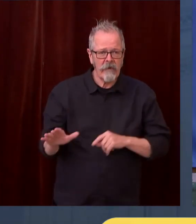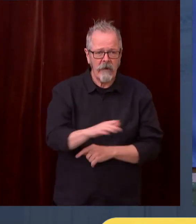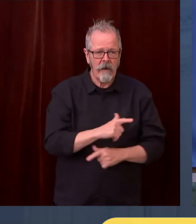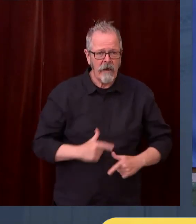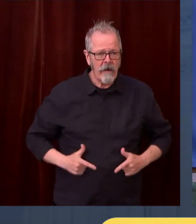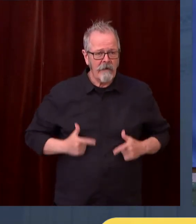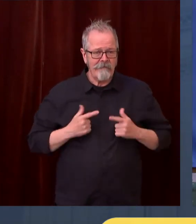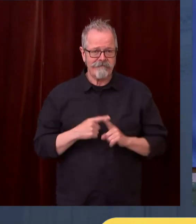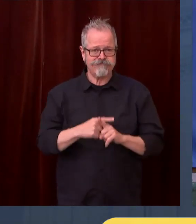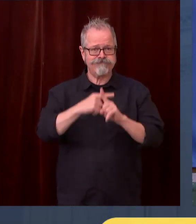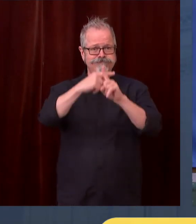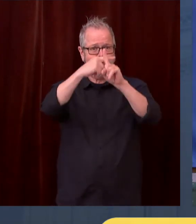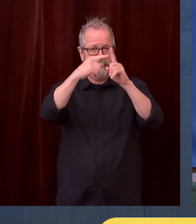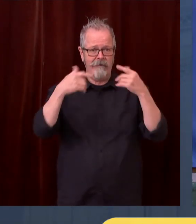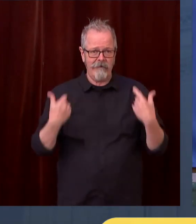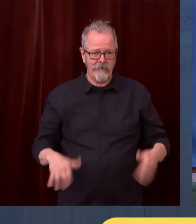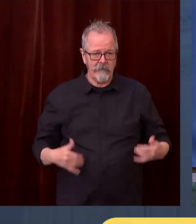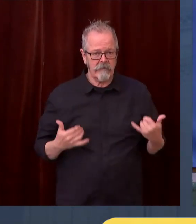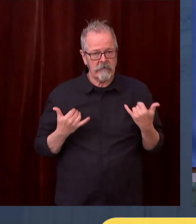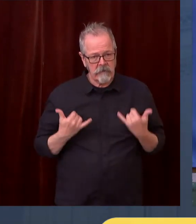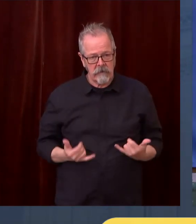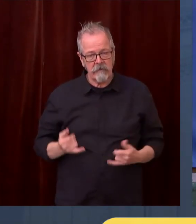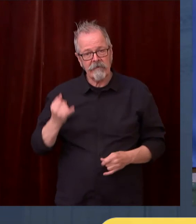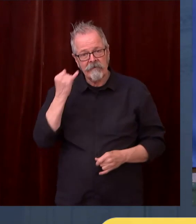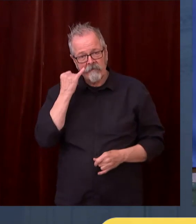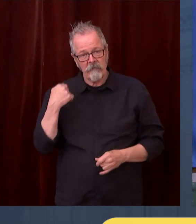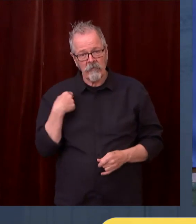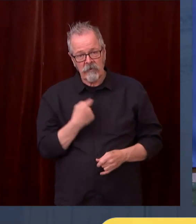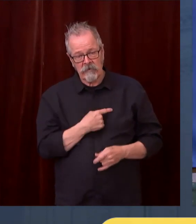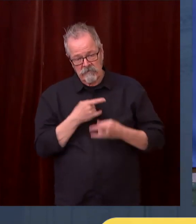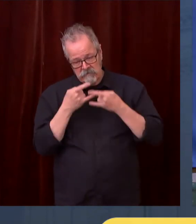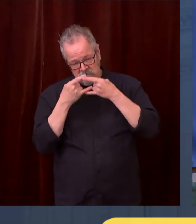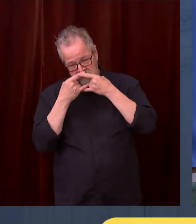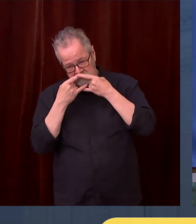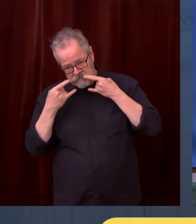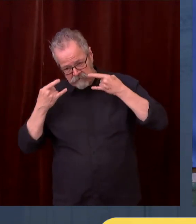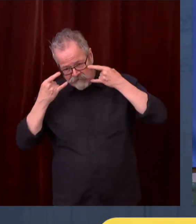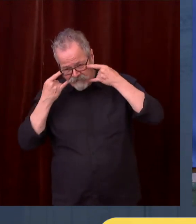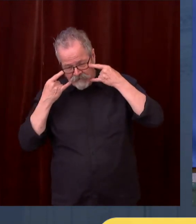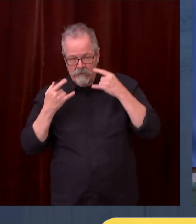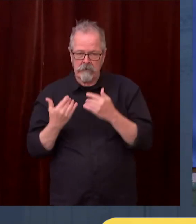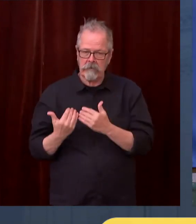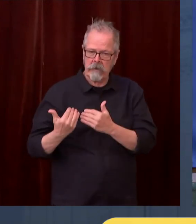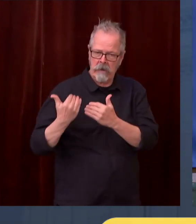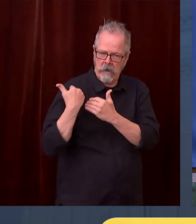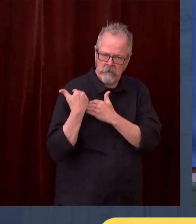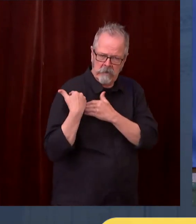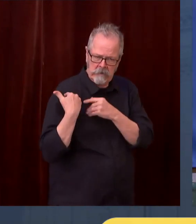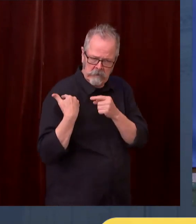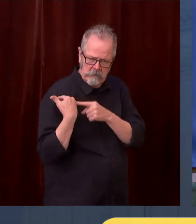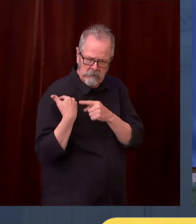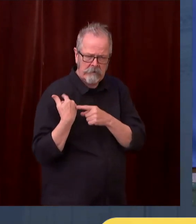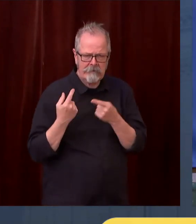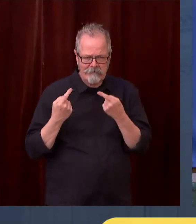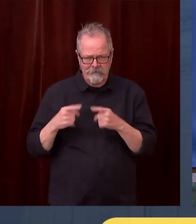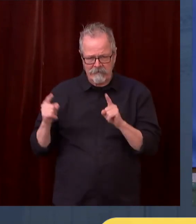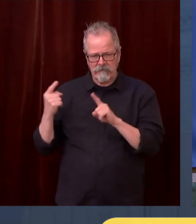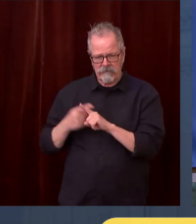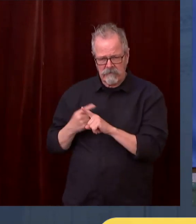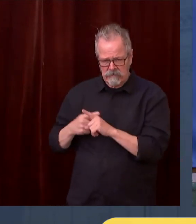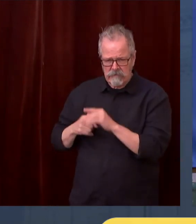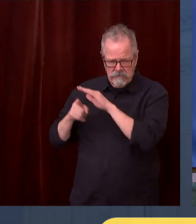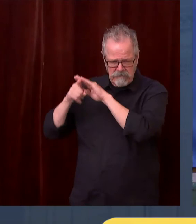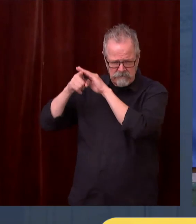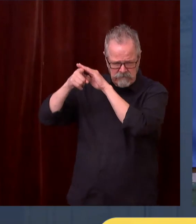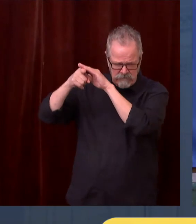I believe we're going to have substantial success in the upcoming months. And I believe we can do that. I remain confident in our state. We're doing tremendous work in the state of